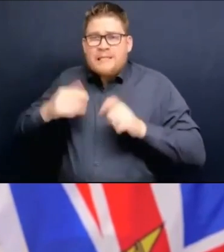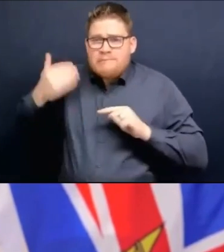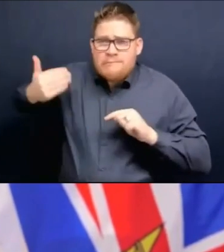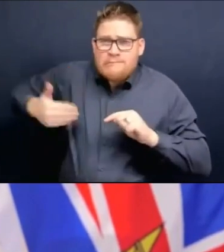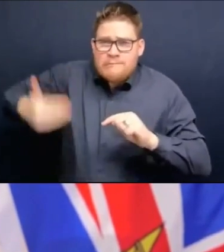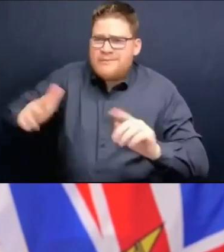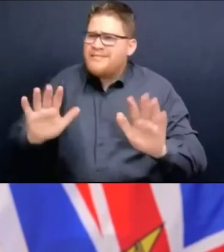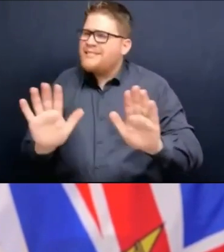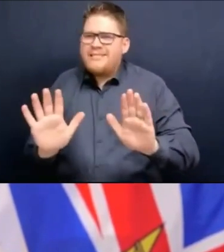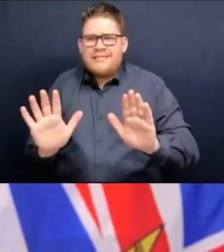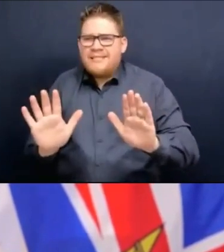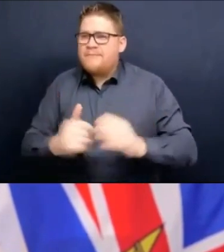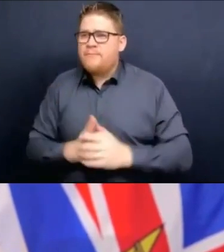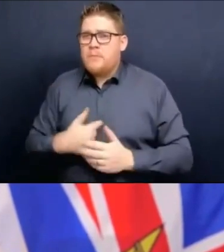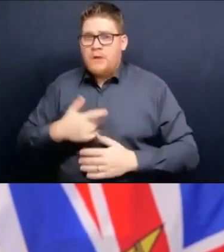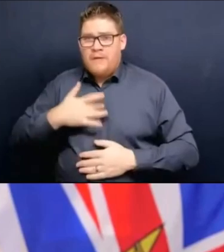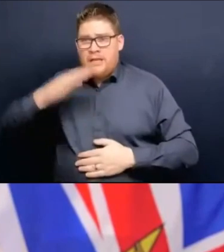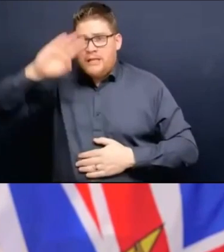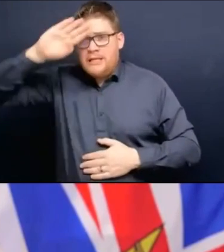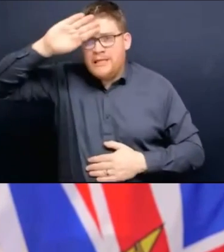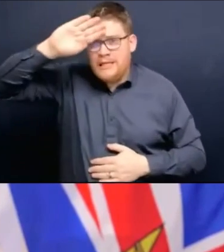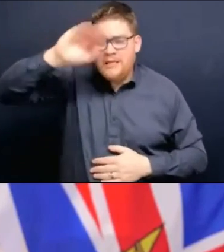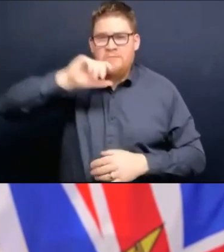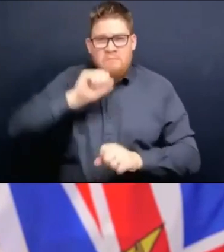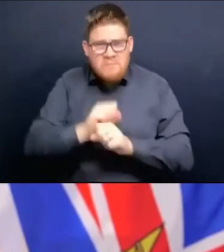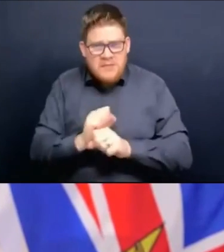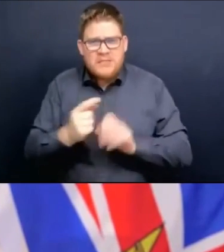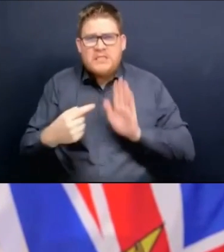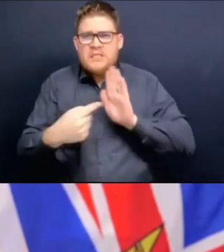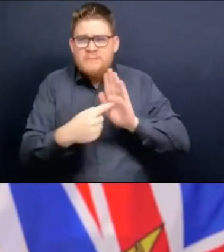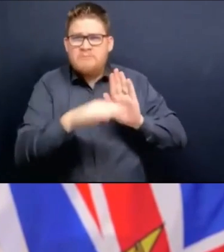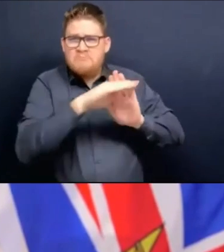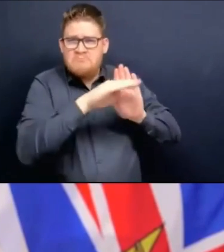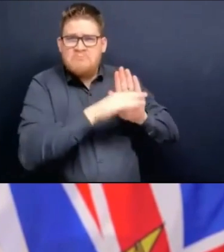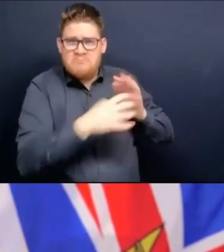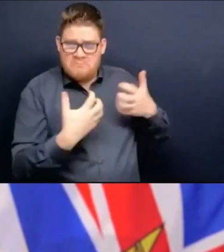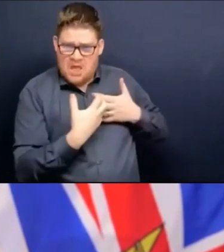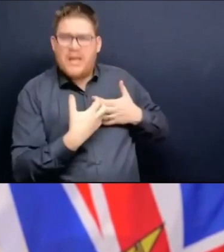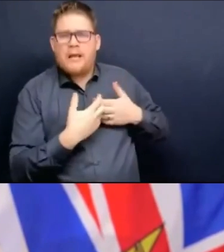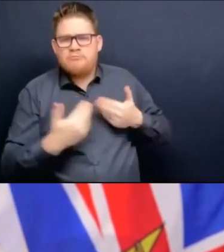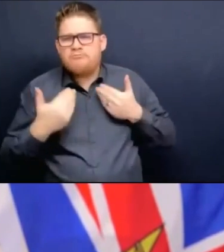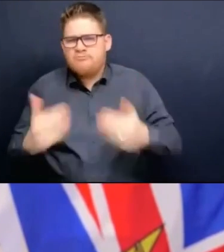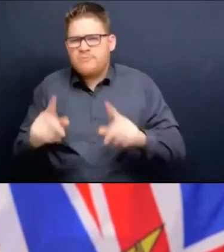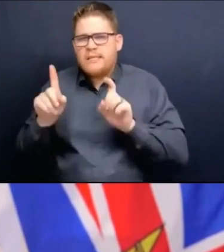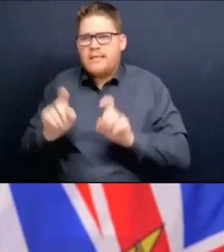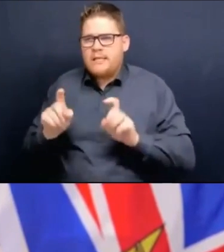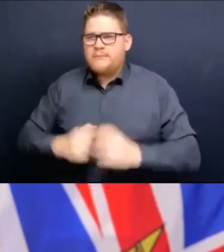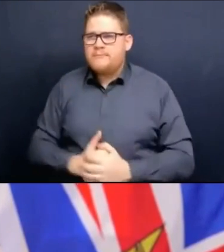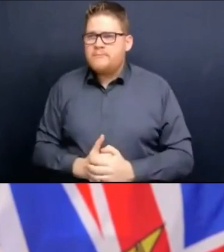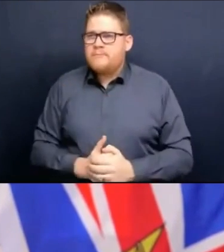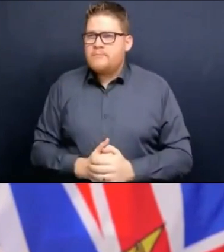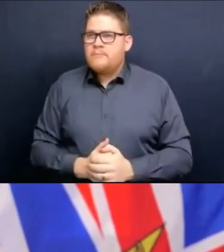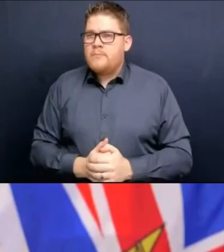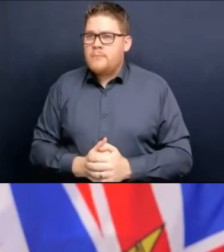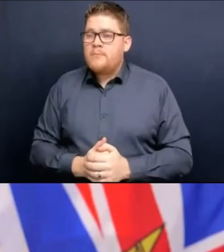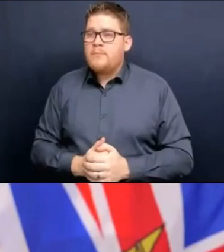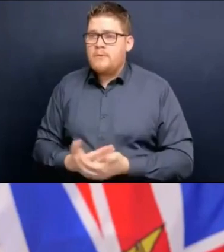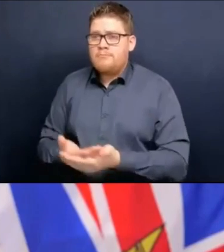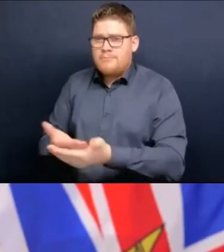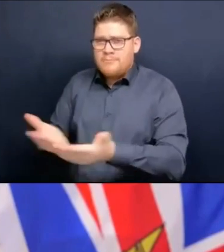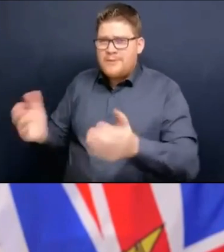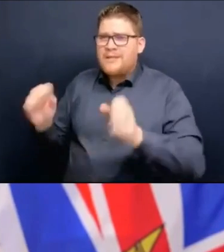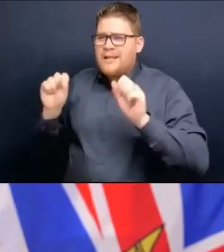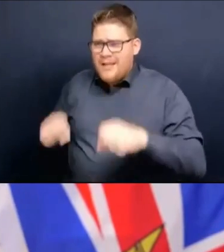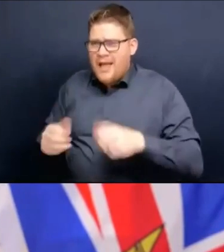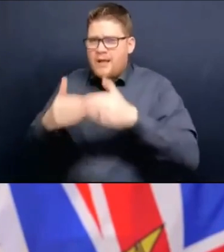Increased test availability means that more members of the general population will be able to access tests to use to understand their own symptoms and illness